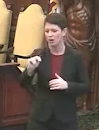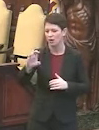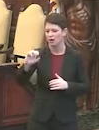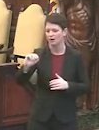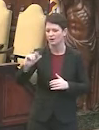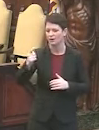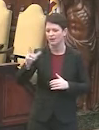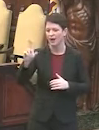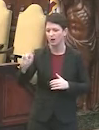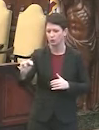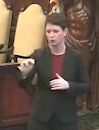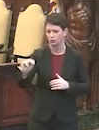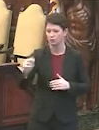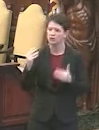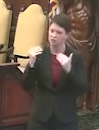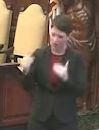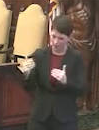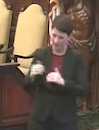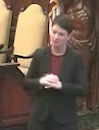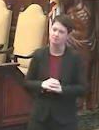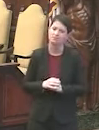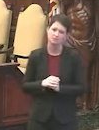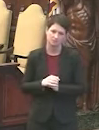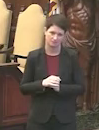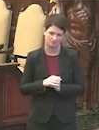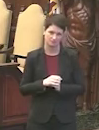with Chalkbeat. Johan, you can go ahead and unmute.